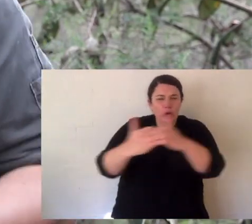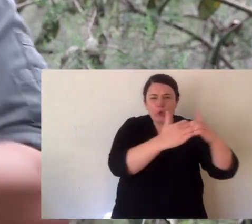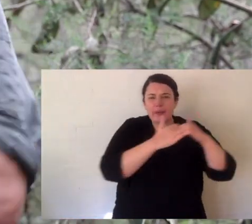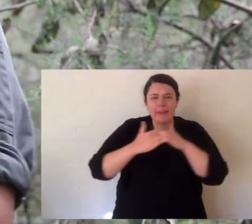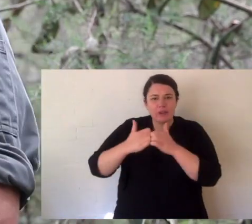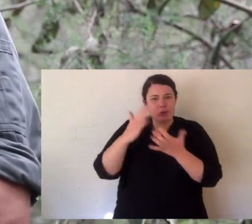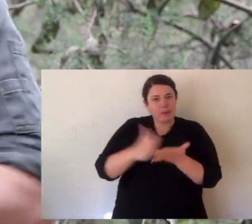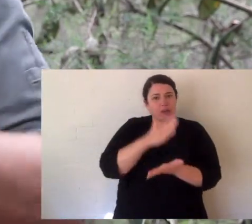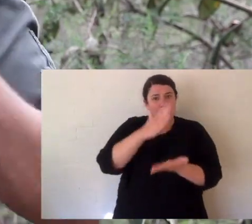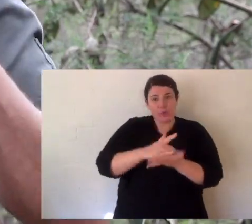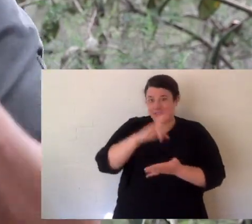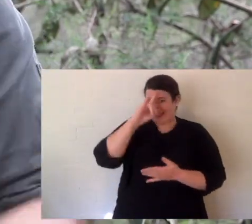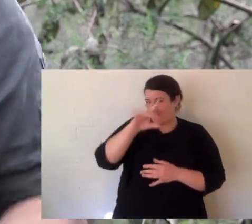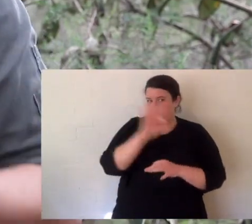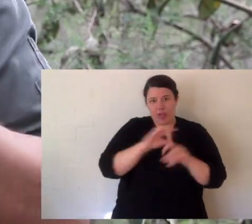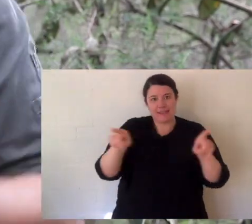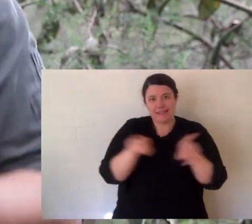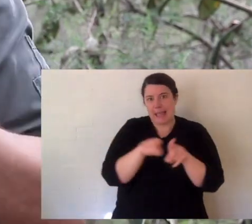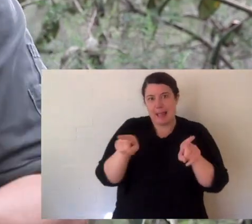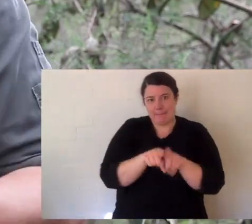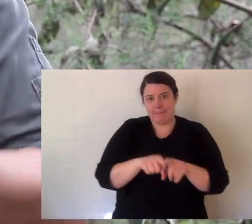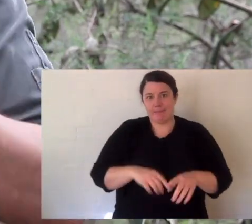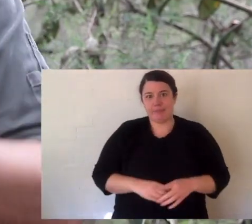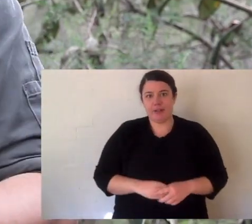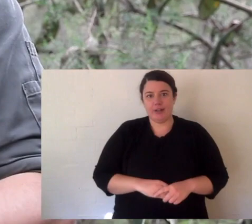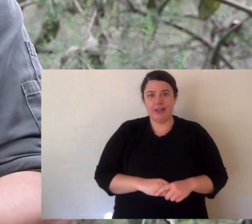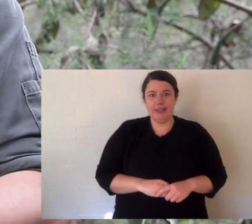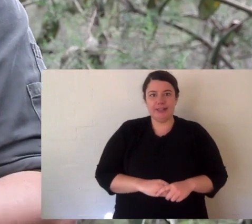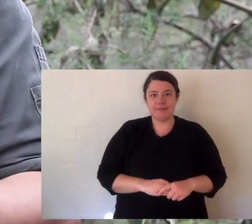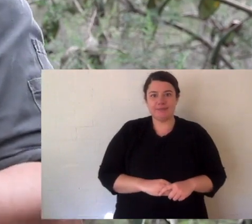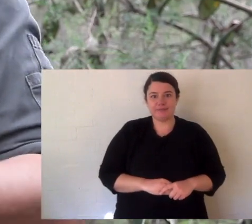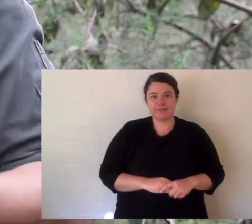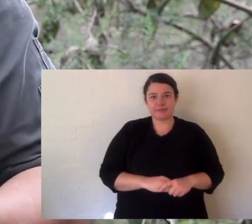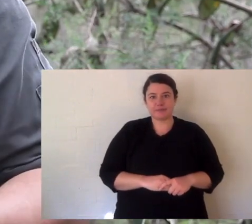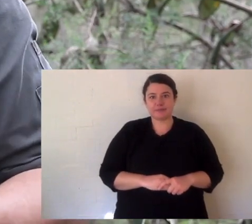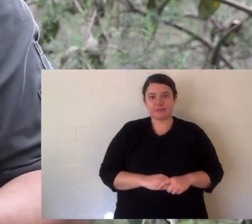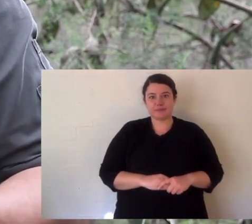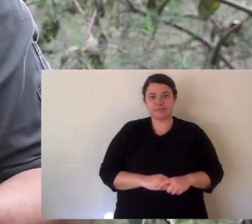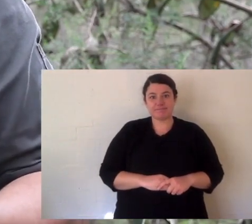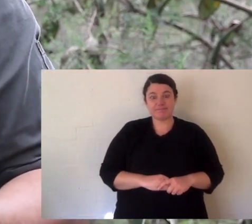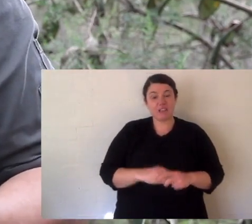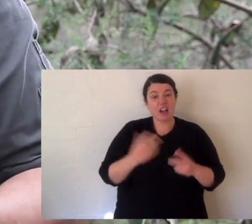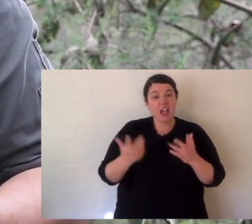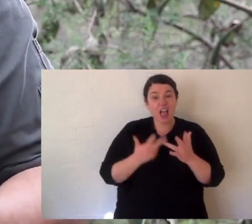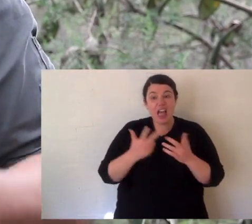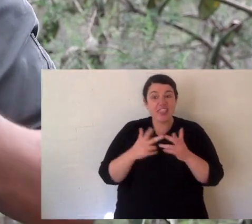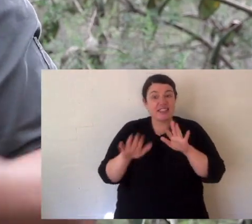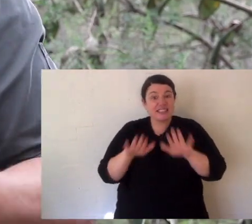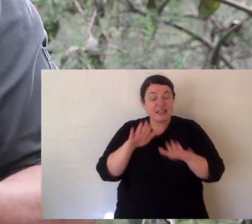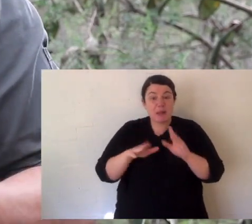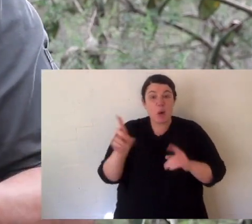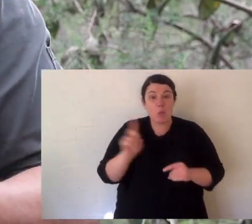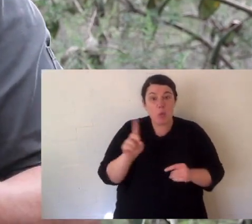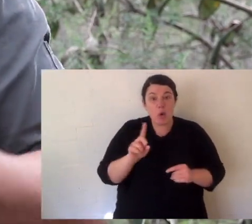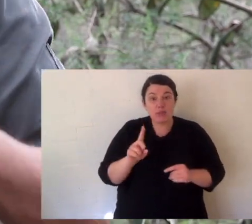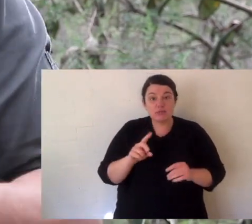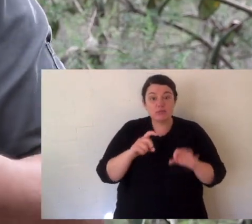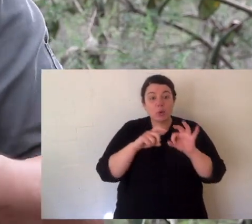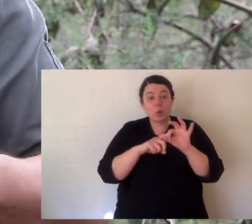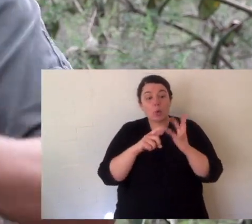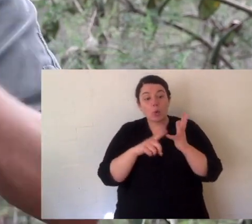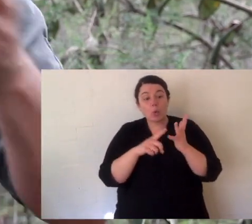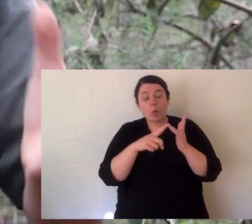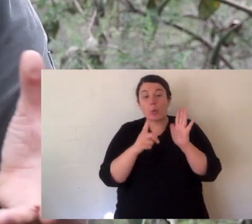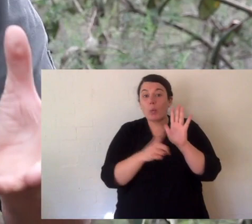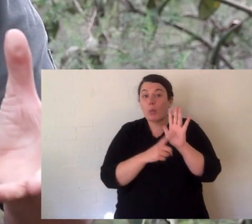place in the environment too. We all need to work together to make sure the devil doesn't end up like the thylacine. Now beyond that some